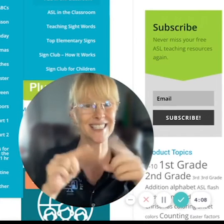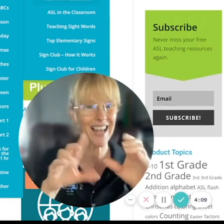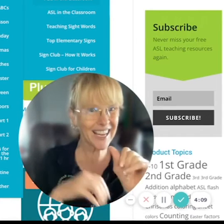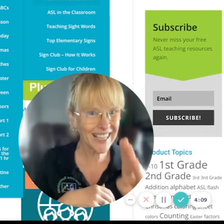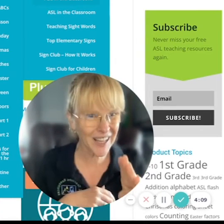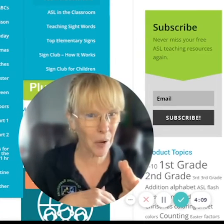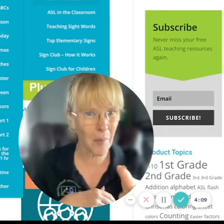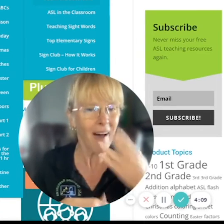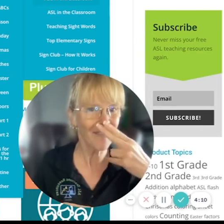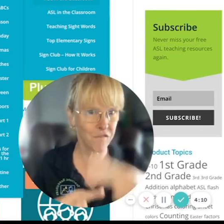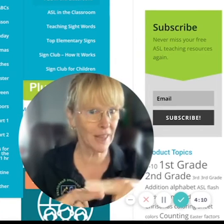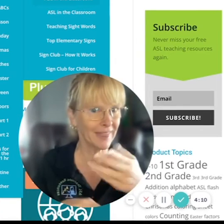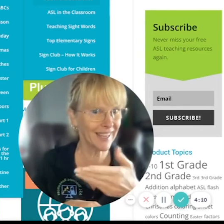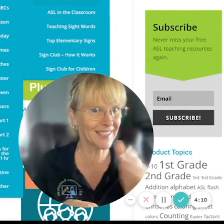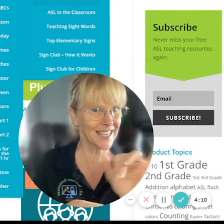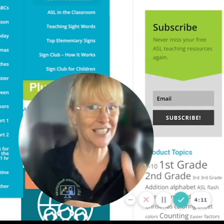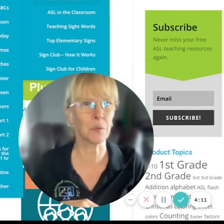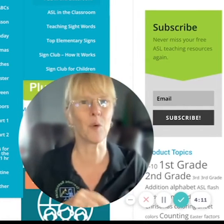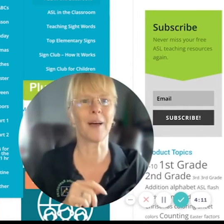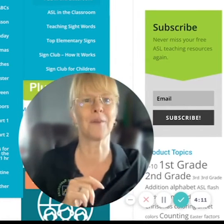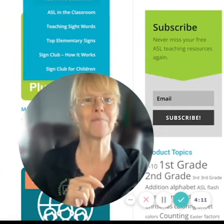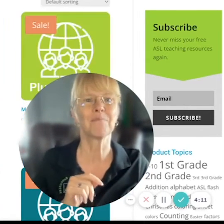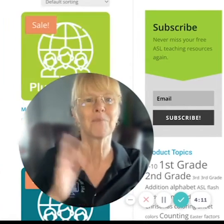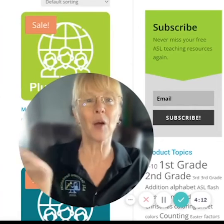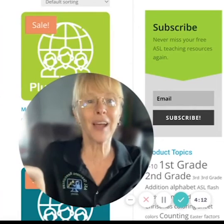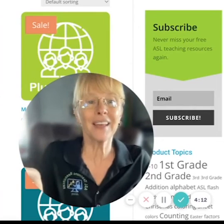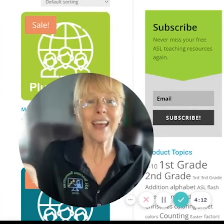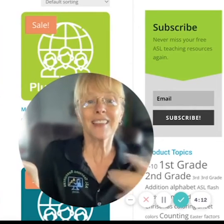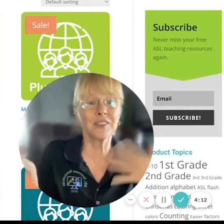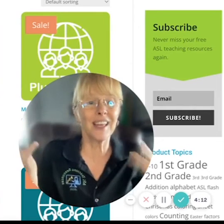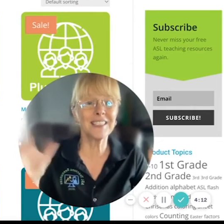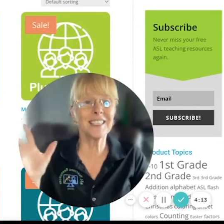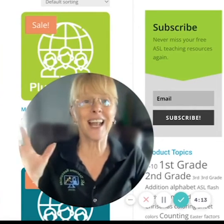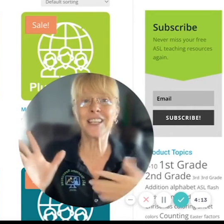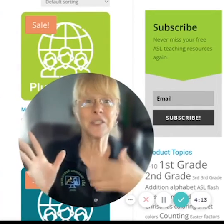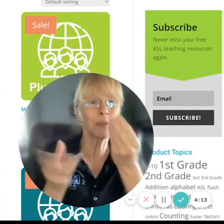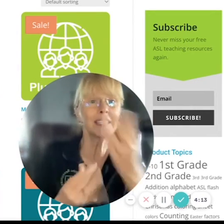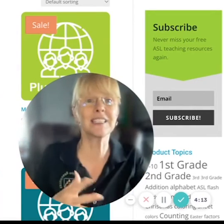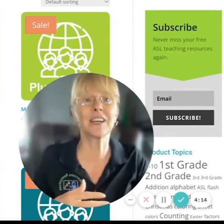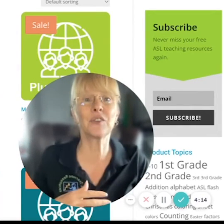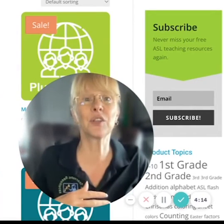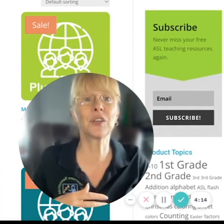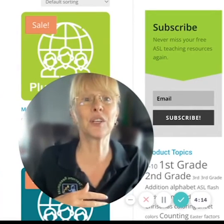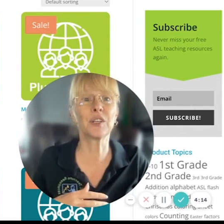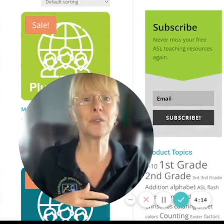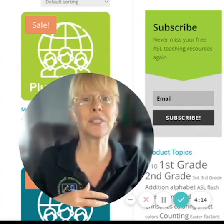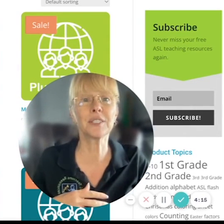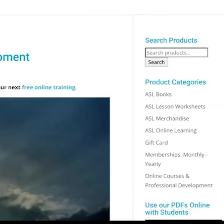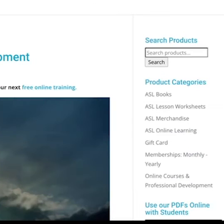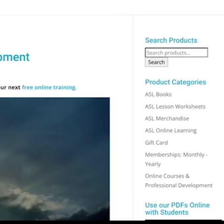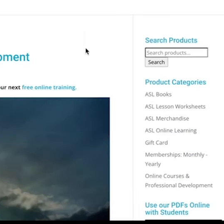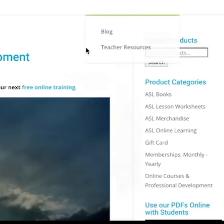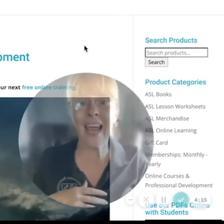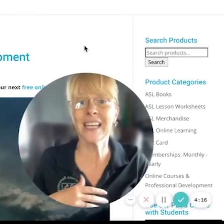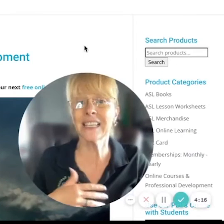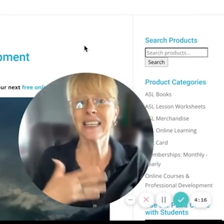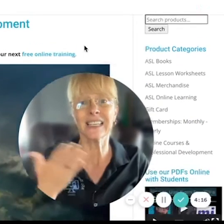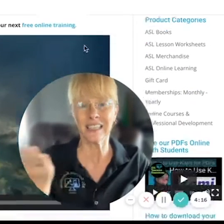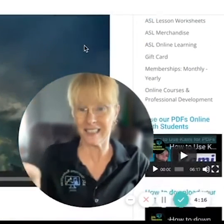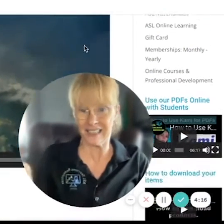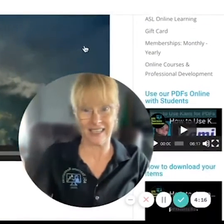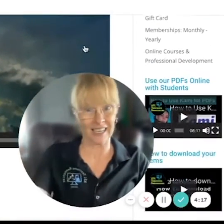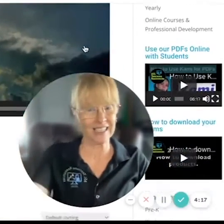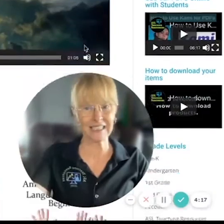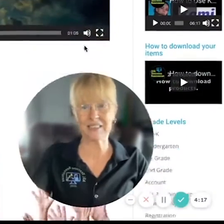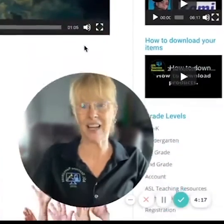these sign club fun things as well okay so that's it i just wanted to tell you the good news and